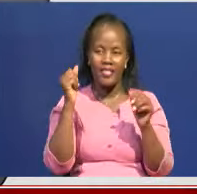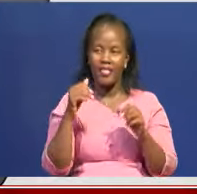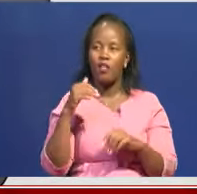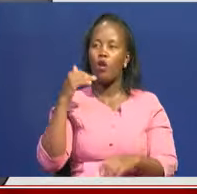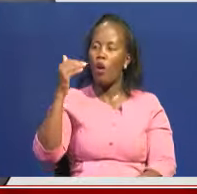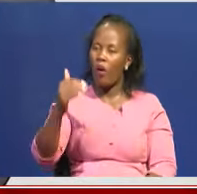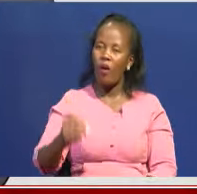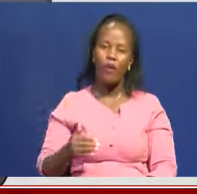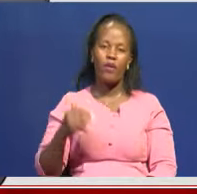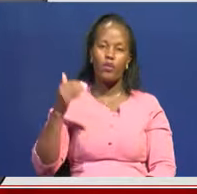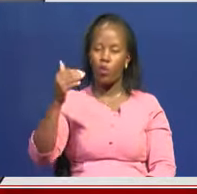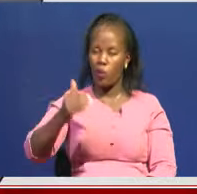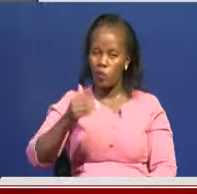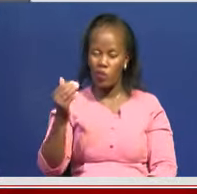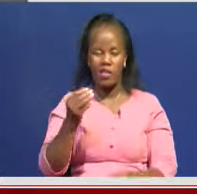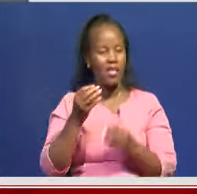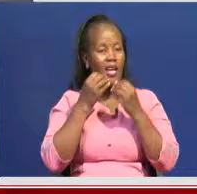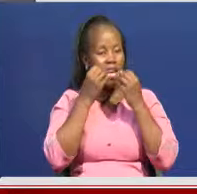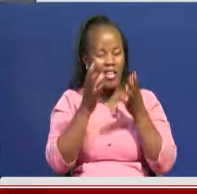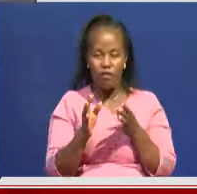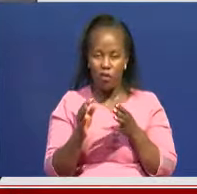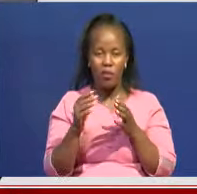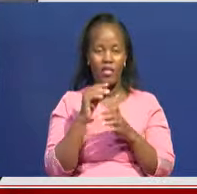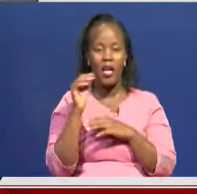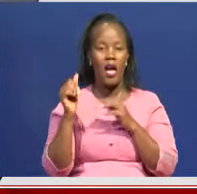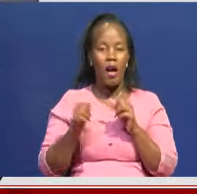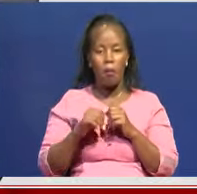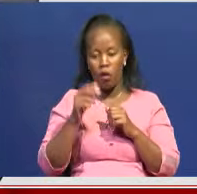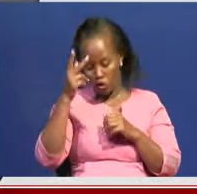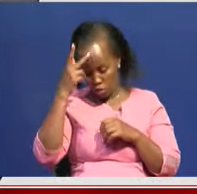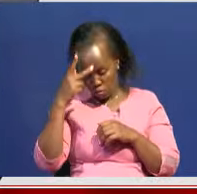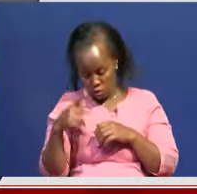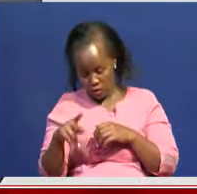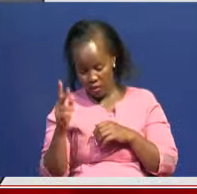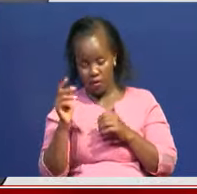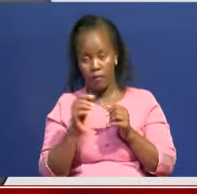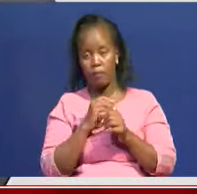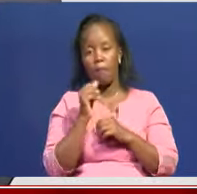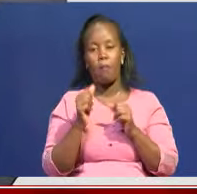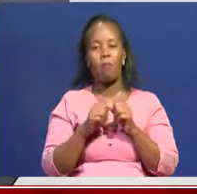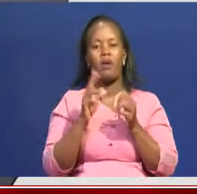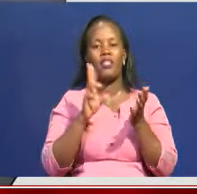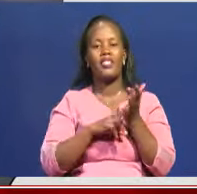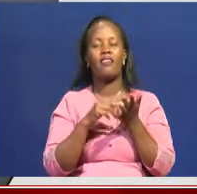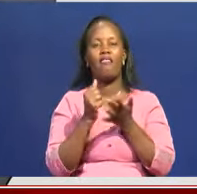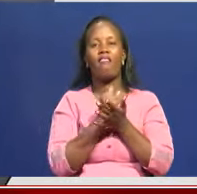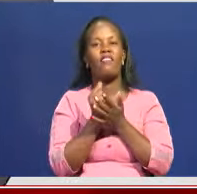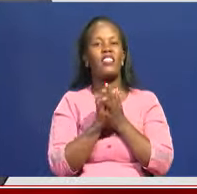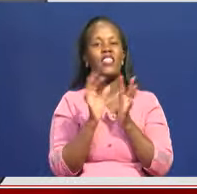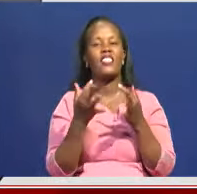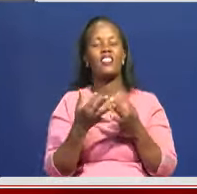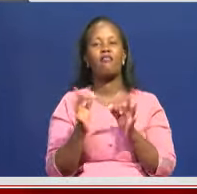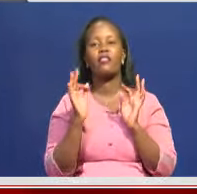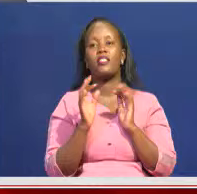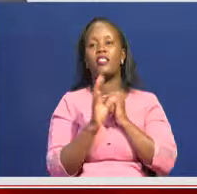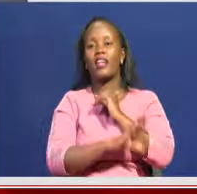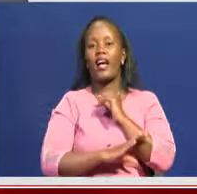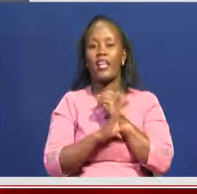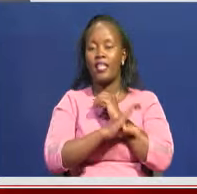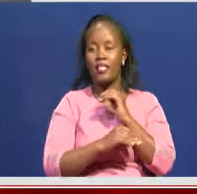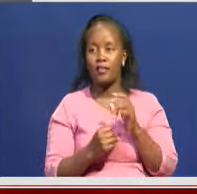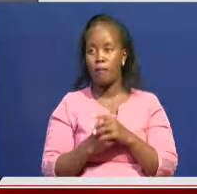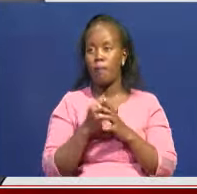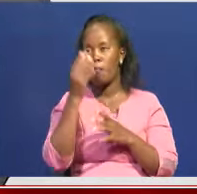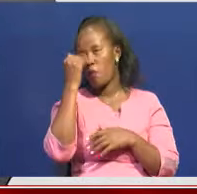cradle of mankind, informing even the policy taken just the other day on visa entry into the republic. Because we can't just be talking